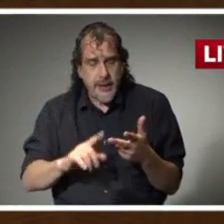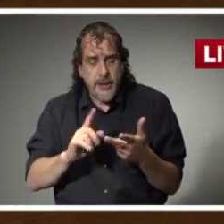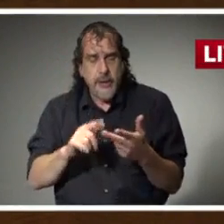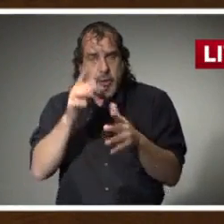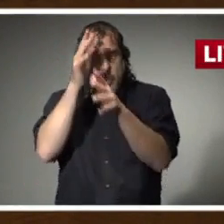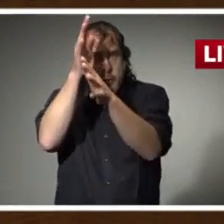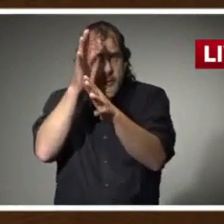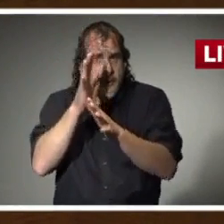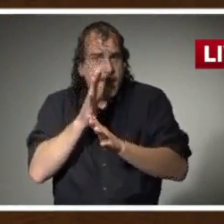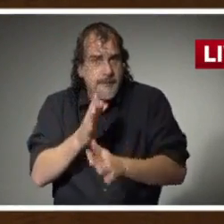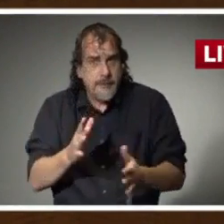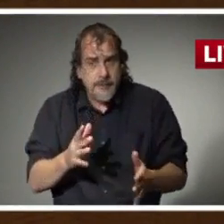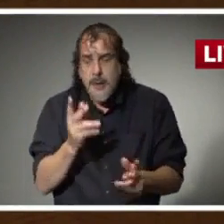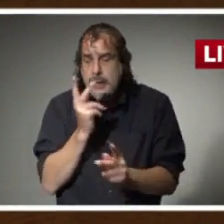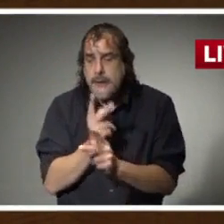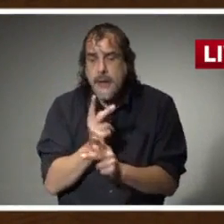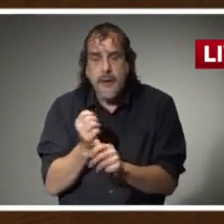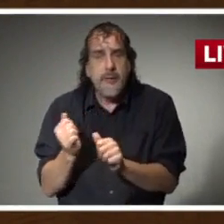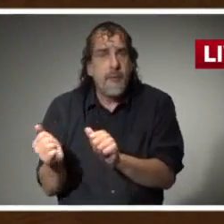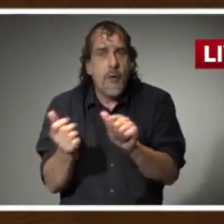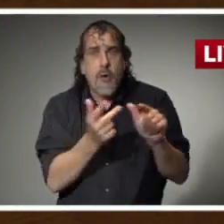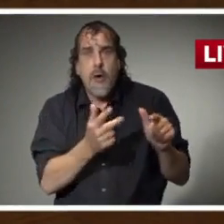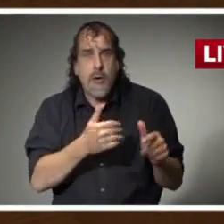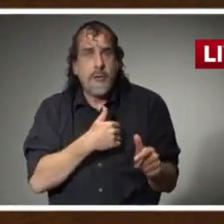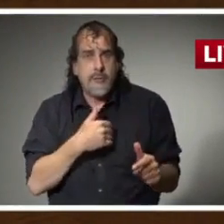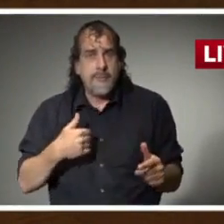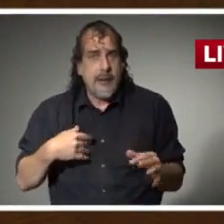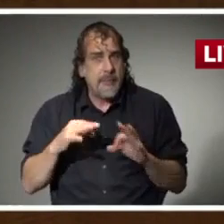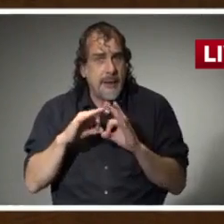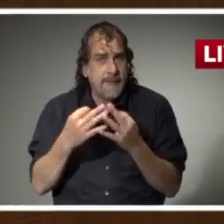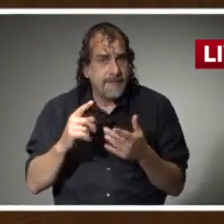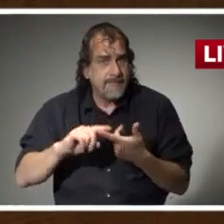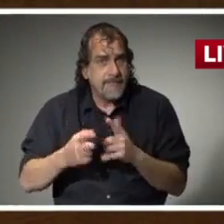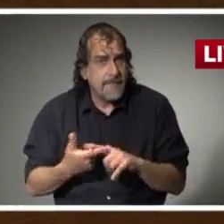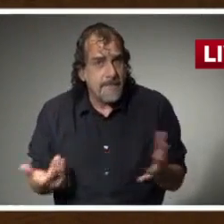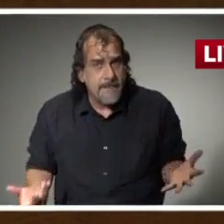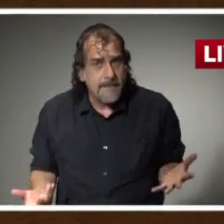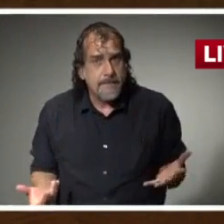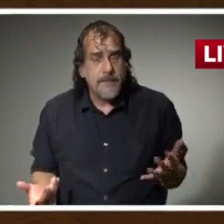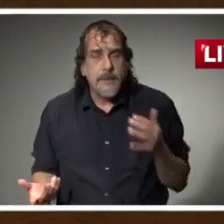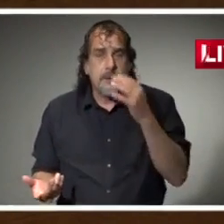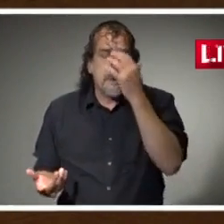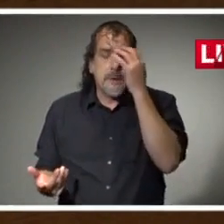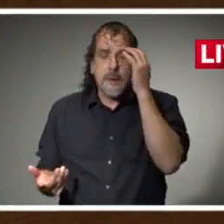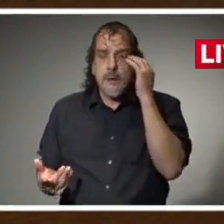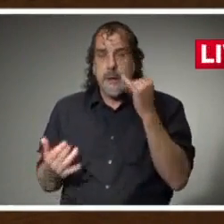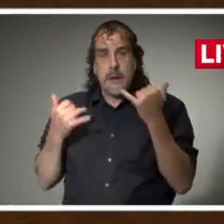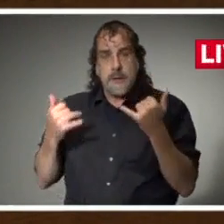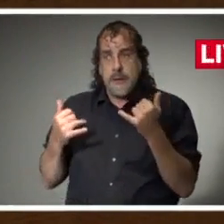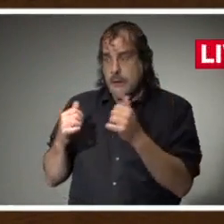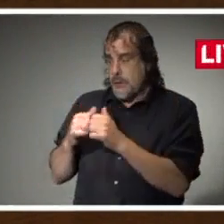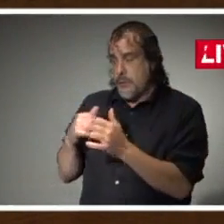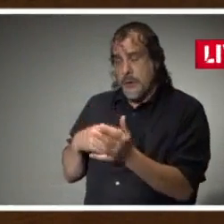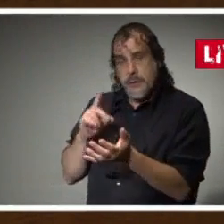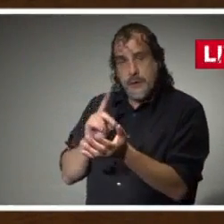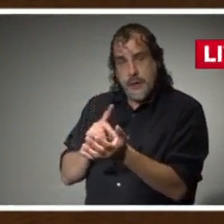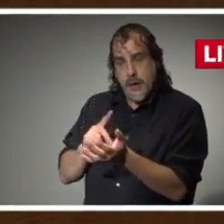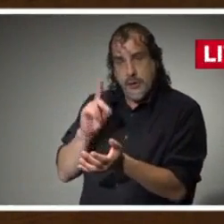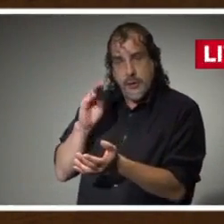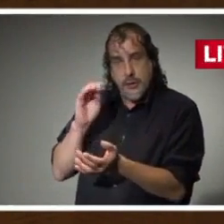granddad. Take care of all of your loved ones. Today, in addition to Dr. Dobbs and director Michelle,